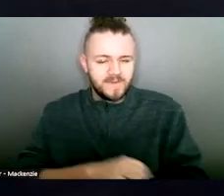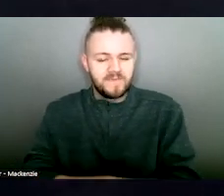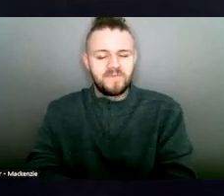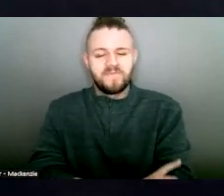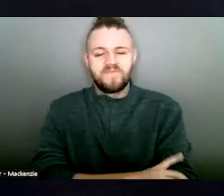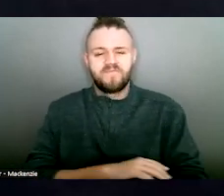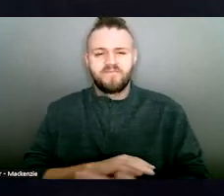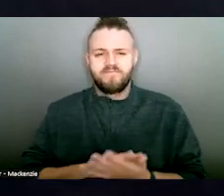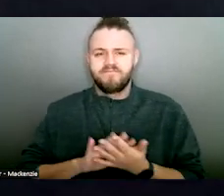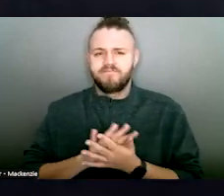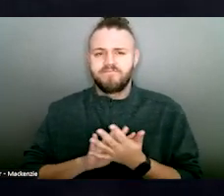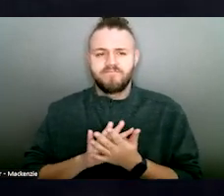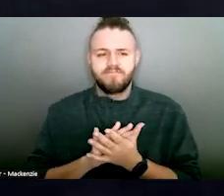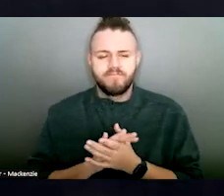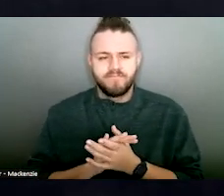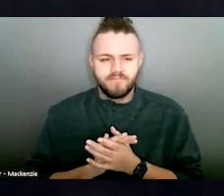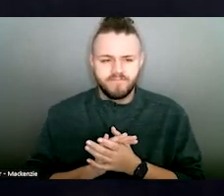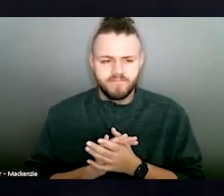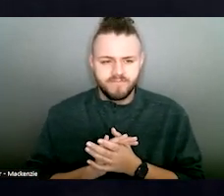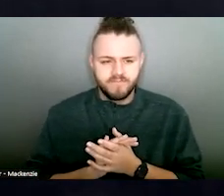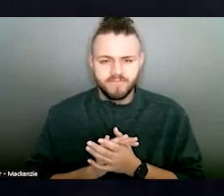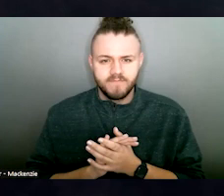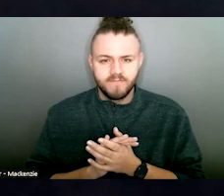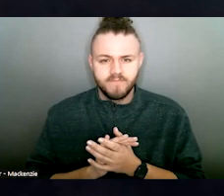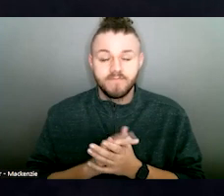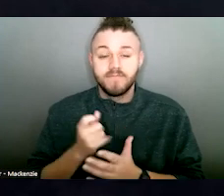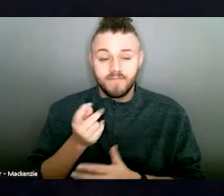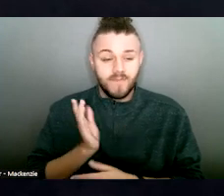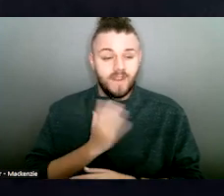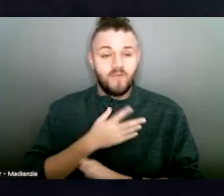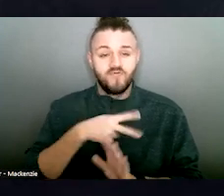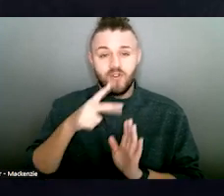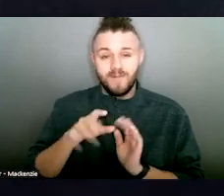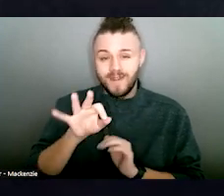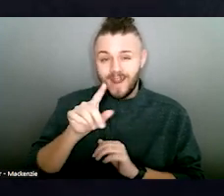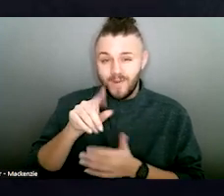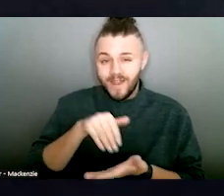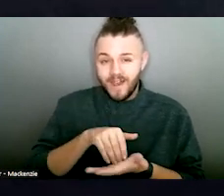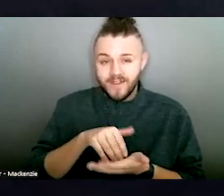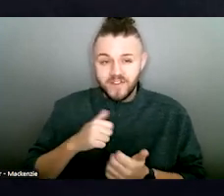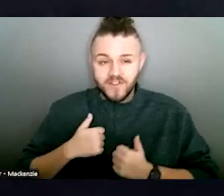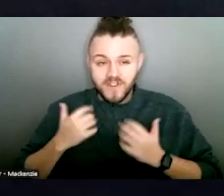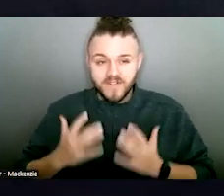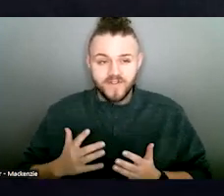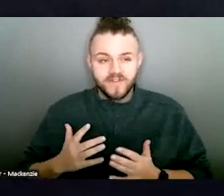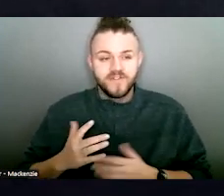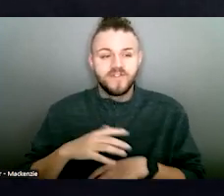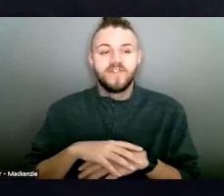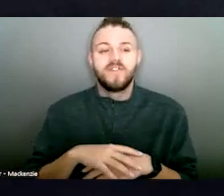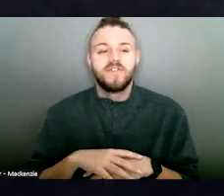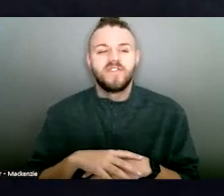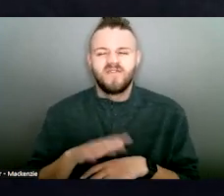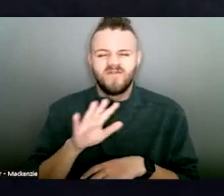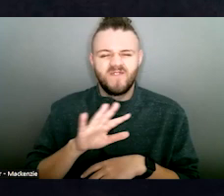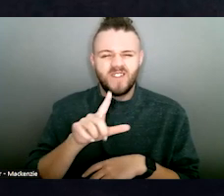Our programs answered more than 91,000 persons. And about 20% of our programs